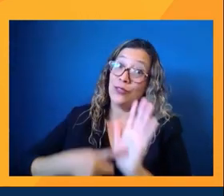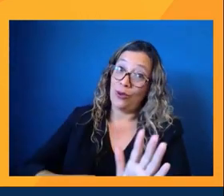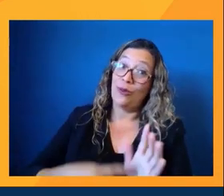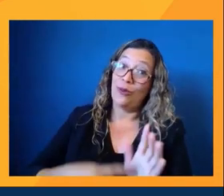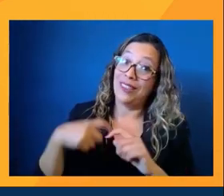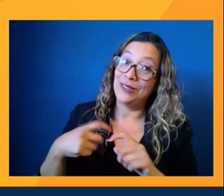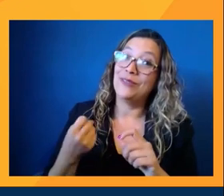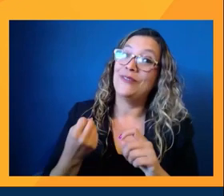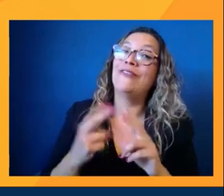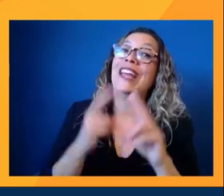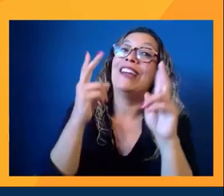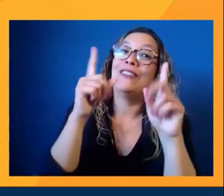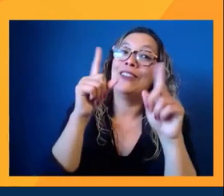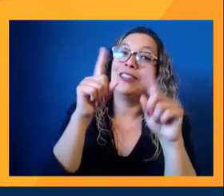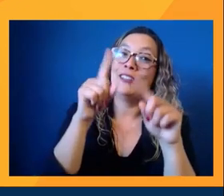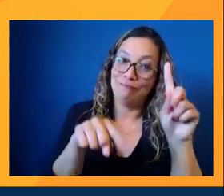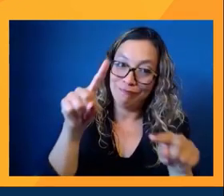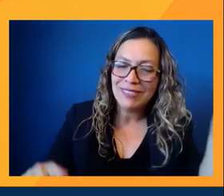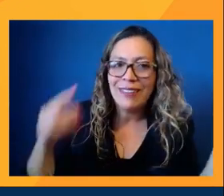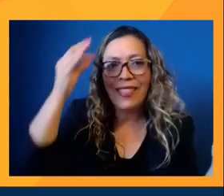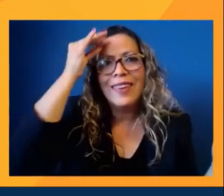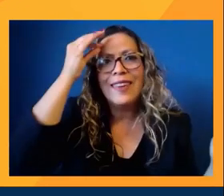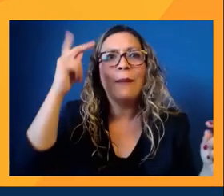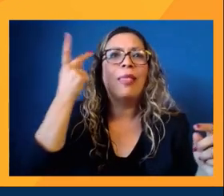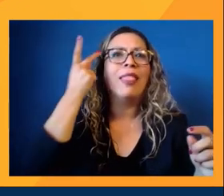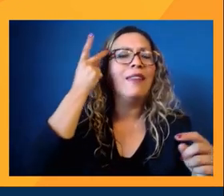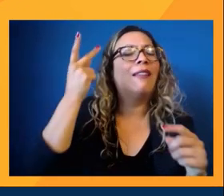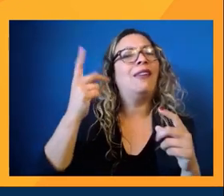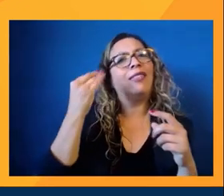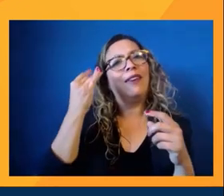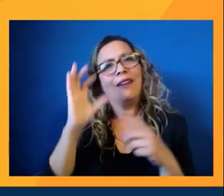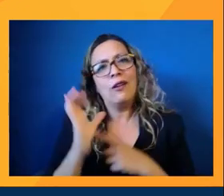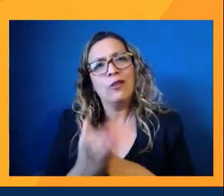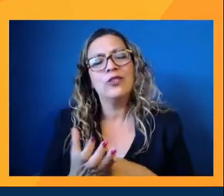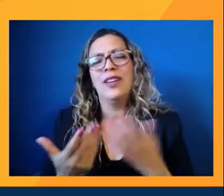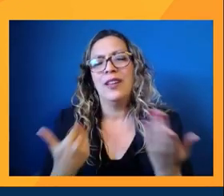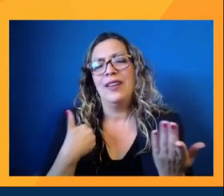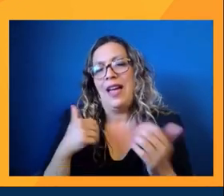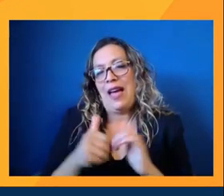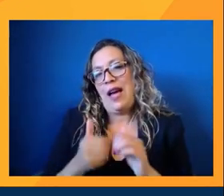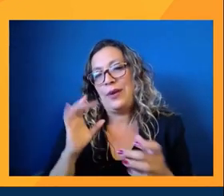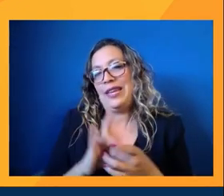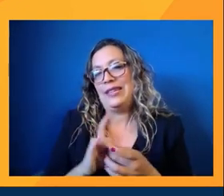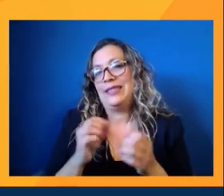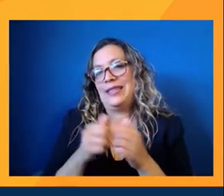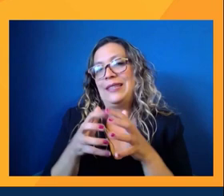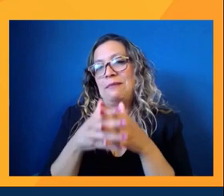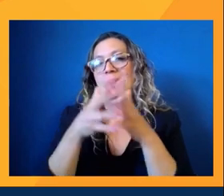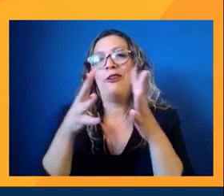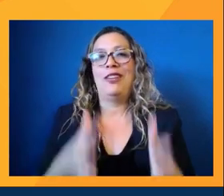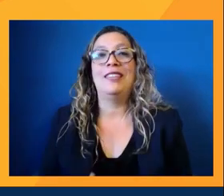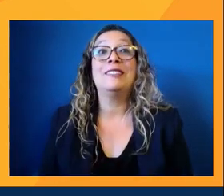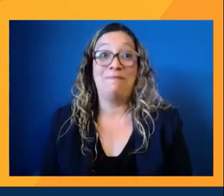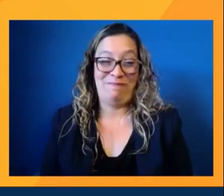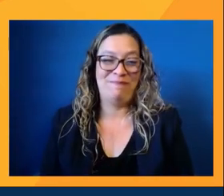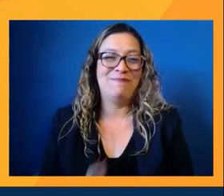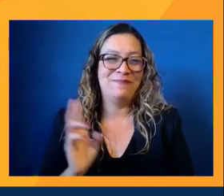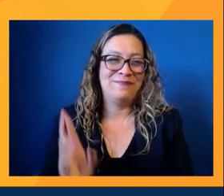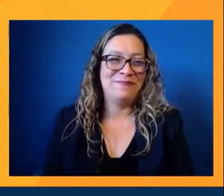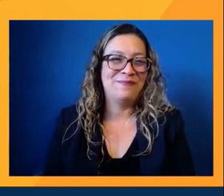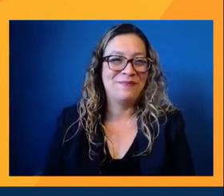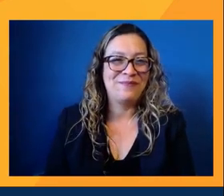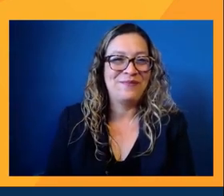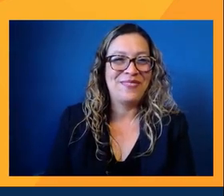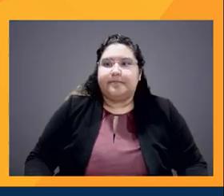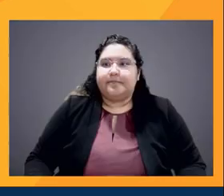is that thread that goes through? It's the things that connects us also as Americans. Wouldn't you say the other disconnect is